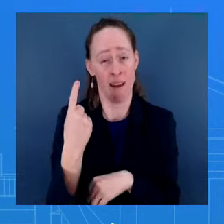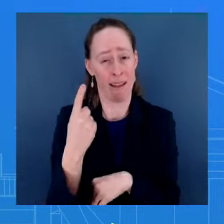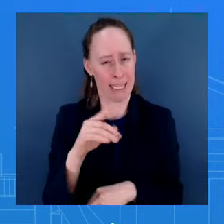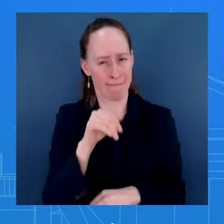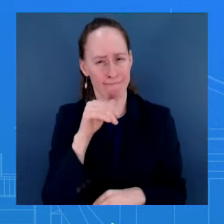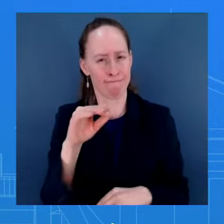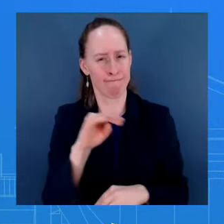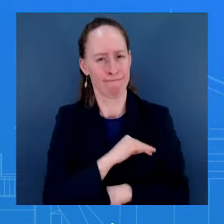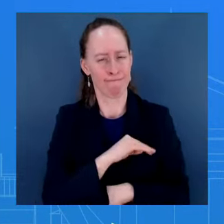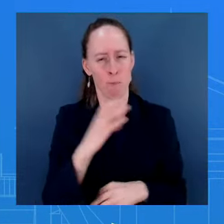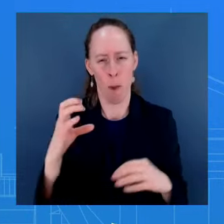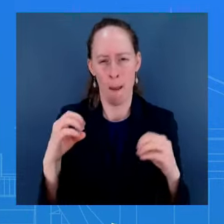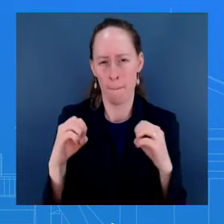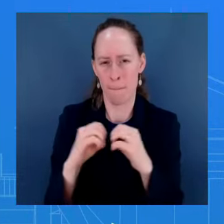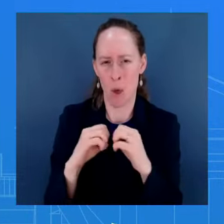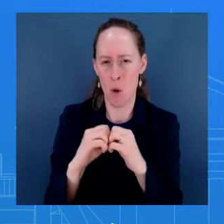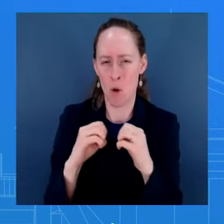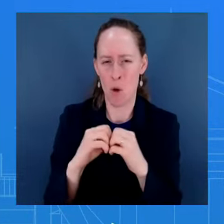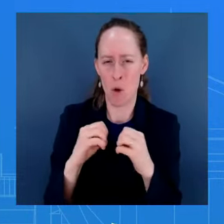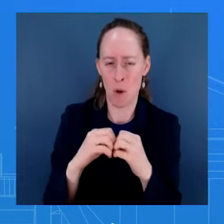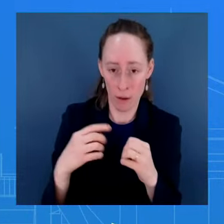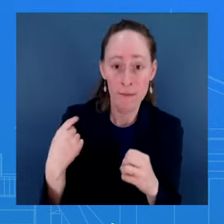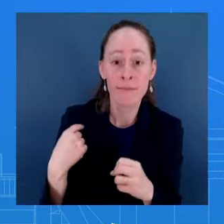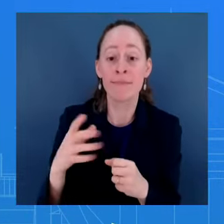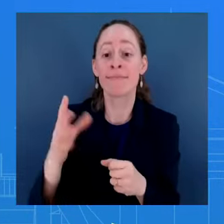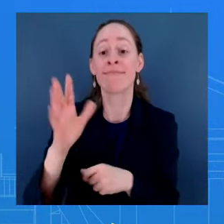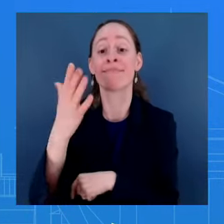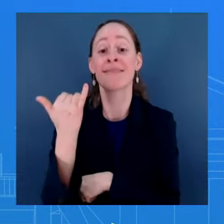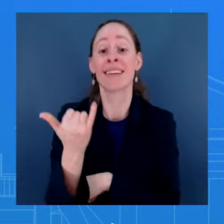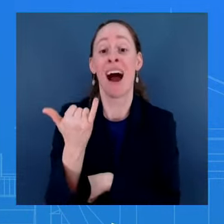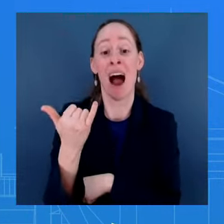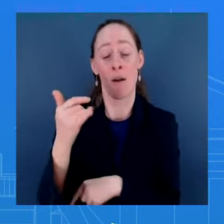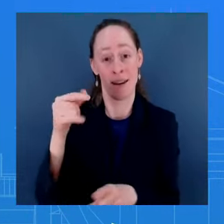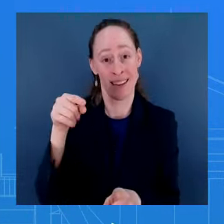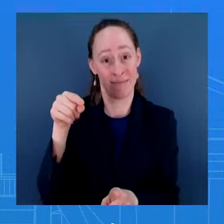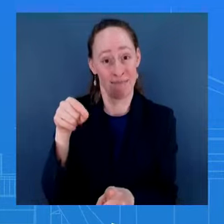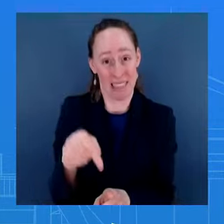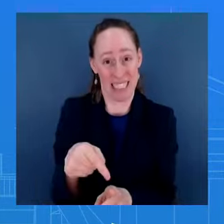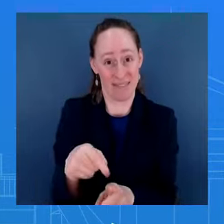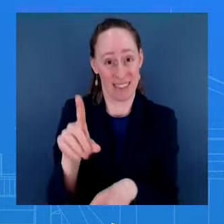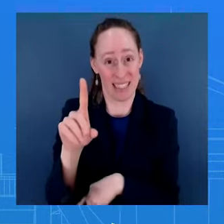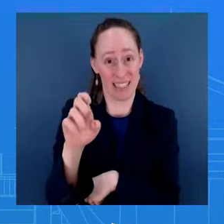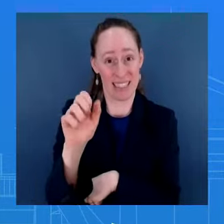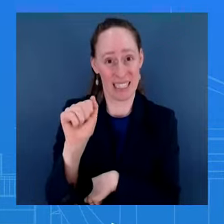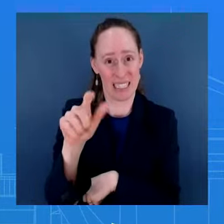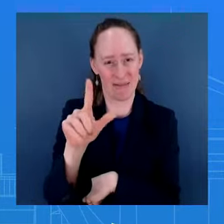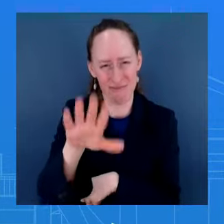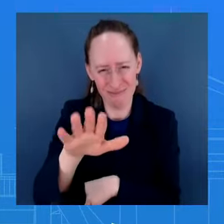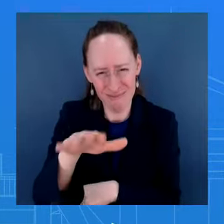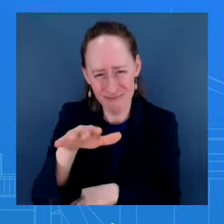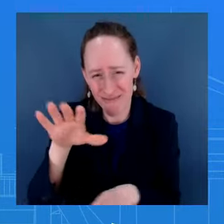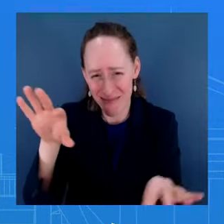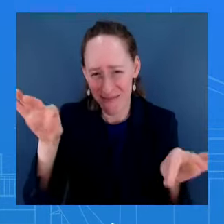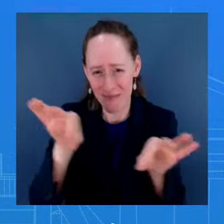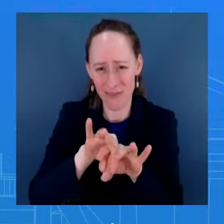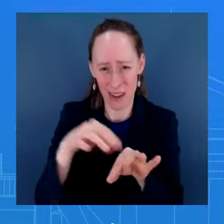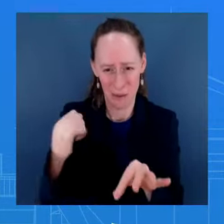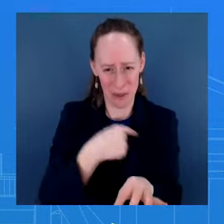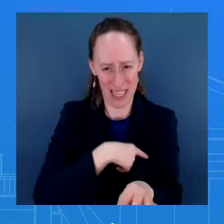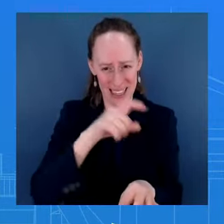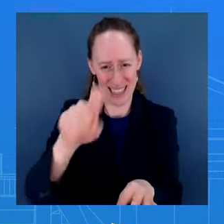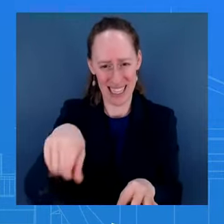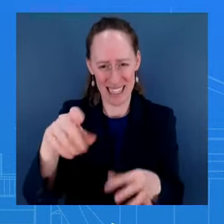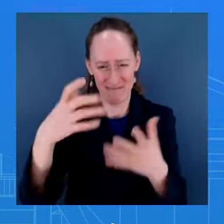is so important. We have to get this deal so we can get more aid in. But not just that, put a pause,